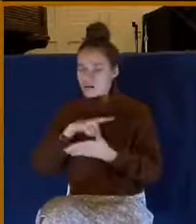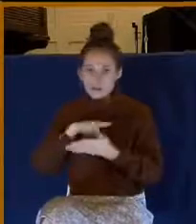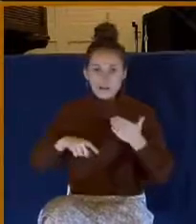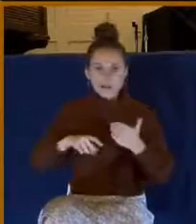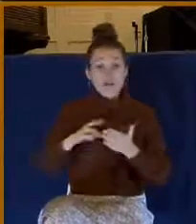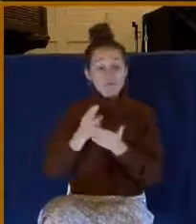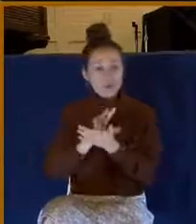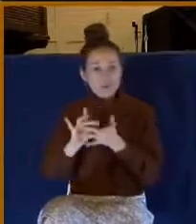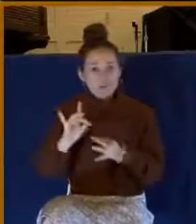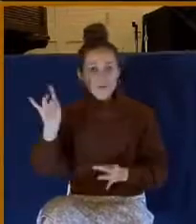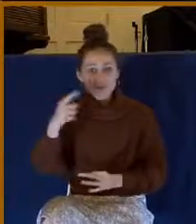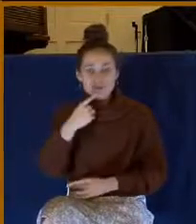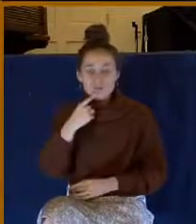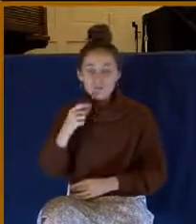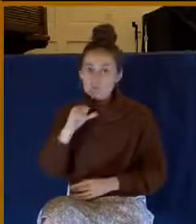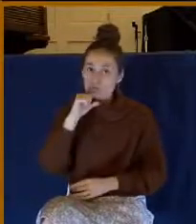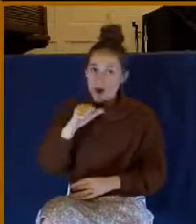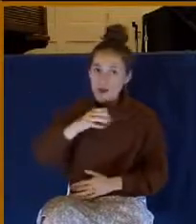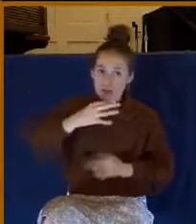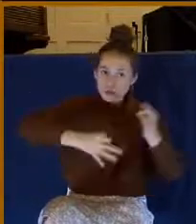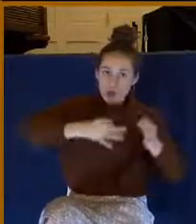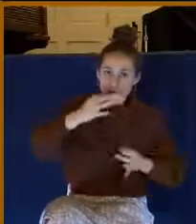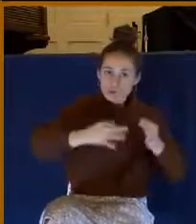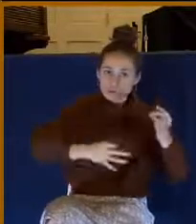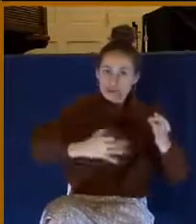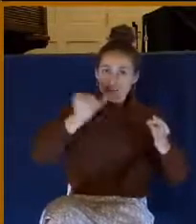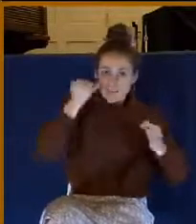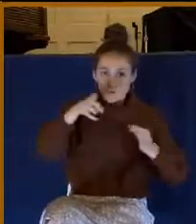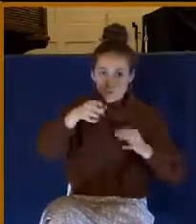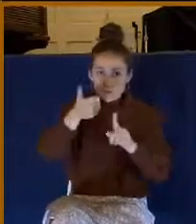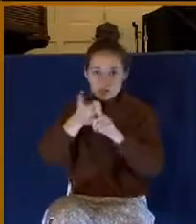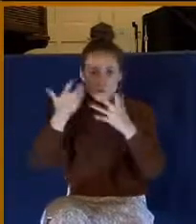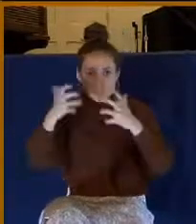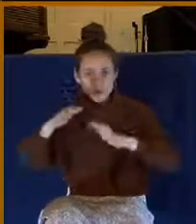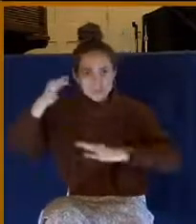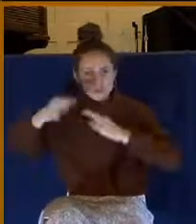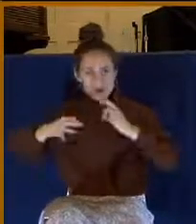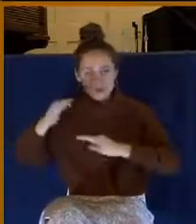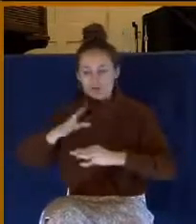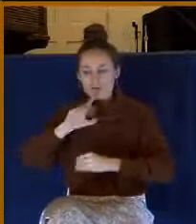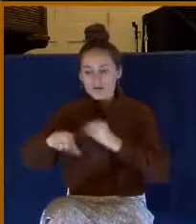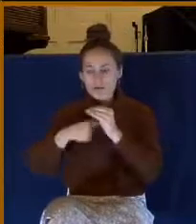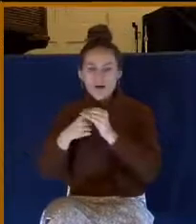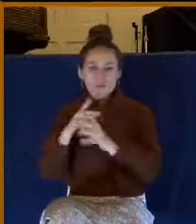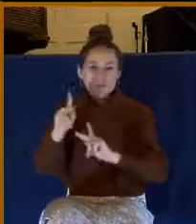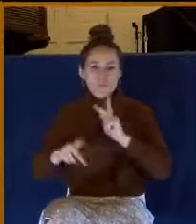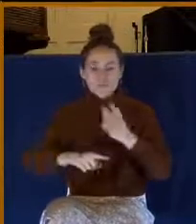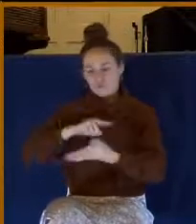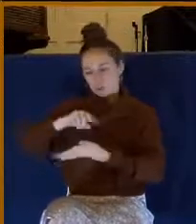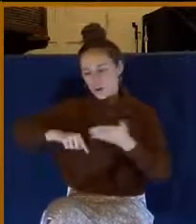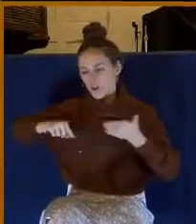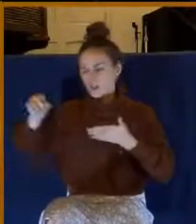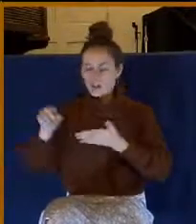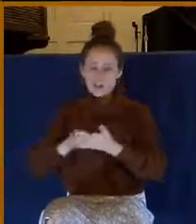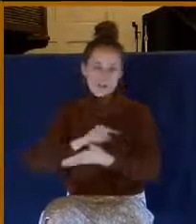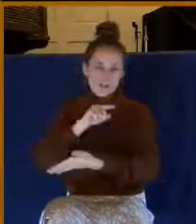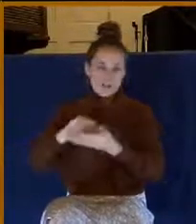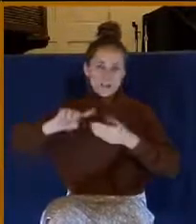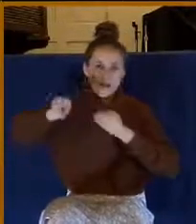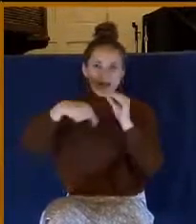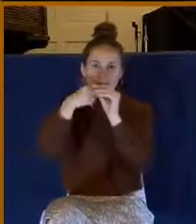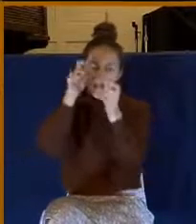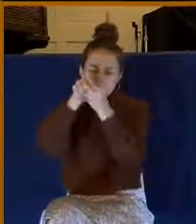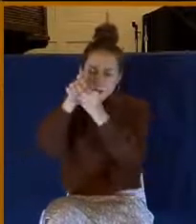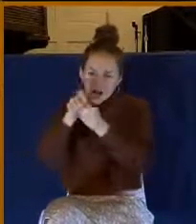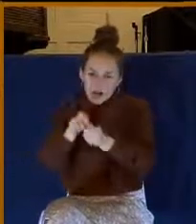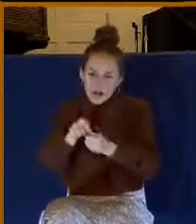the most misinterpreted verse in the Bible. What he was talking about is people who are hypercritical, critical over the smallest little things. And if you have